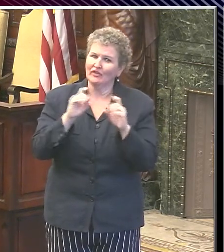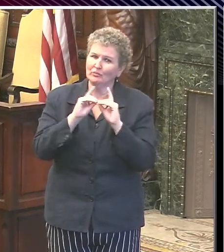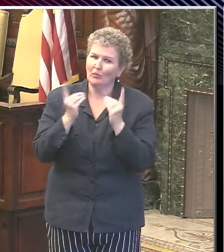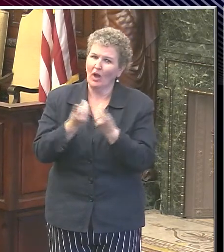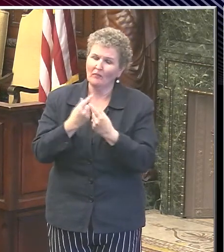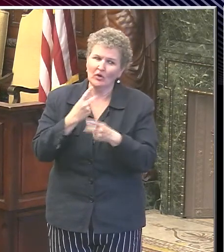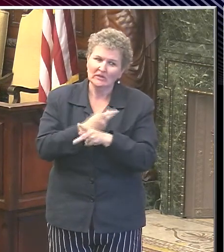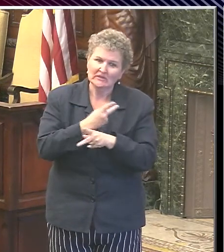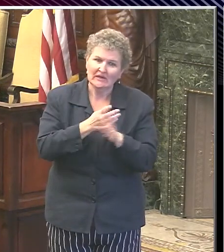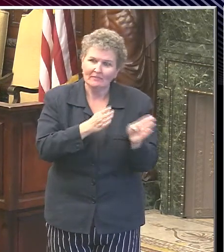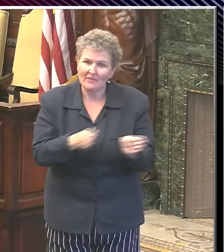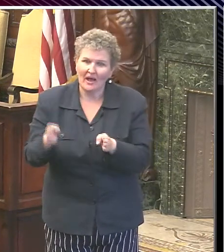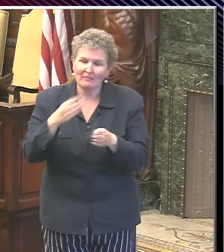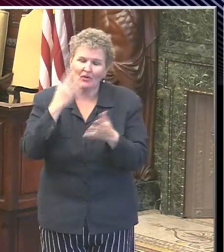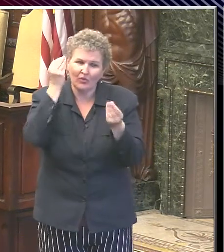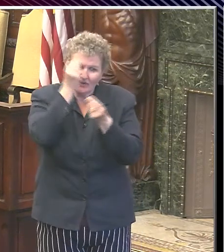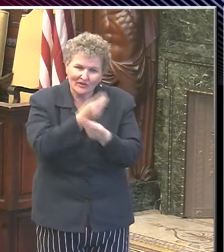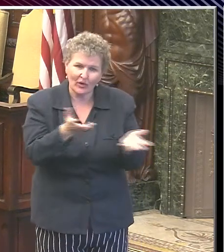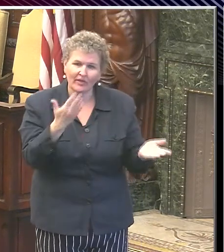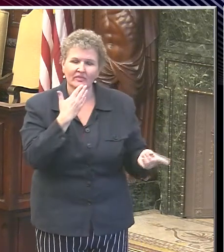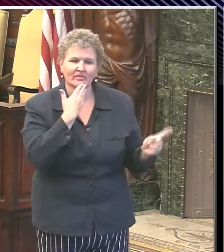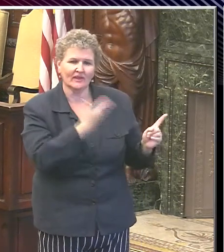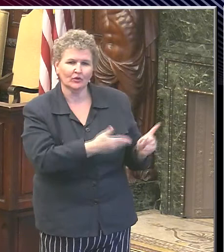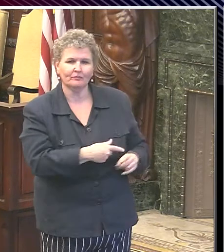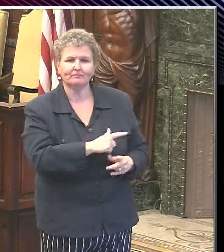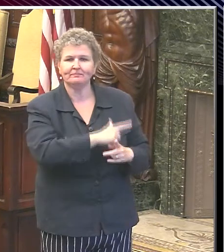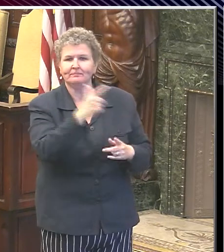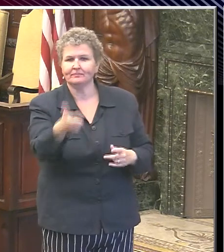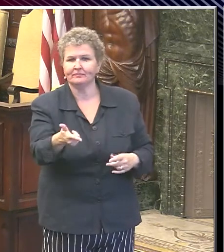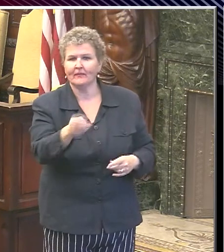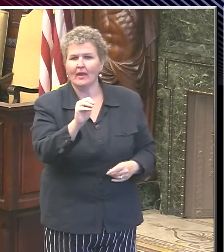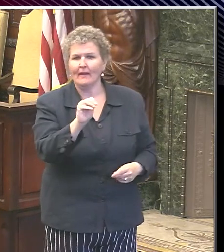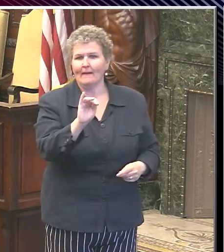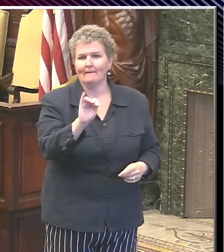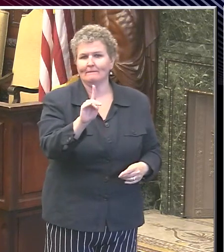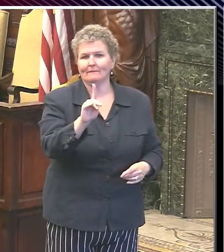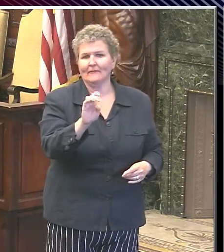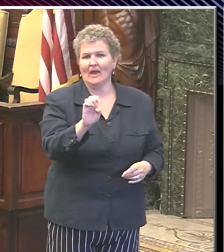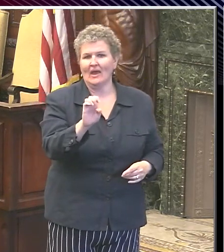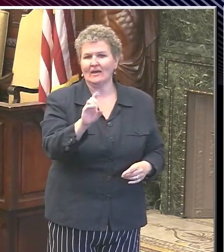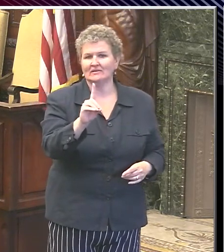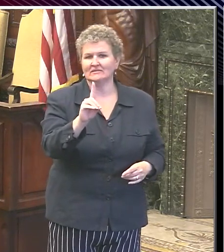Thanks, Stephanie. We're going to go to Mike D'Onofrio now with the Tribune.